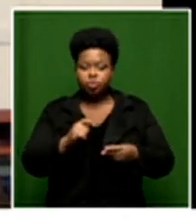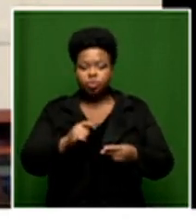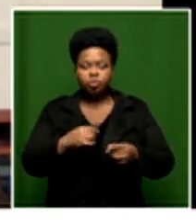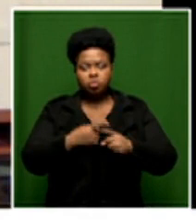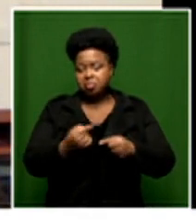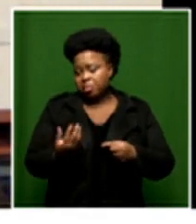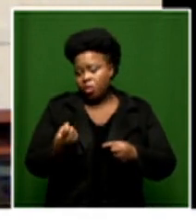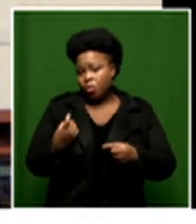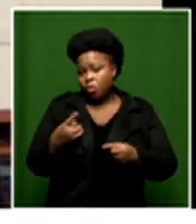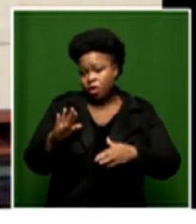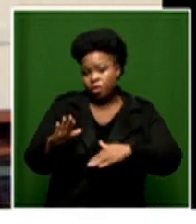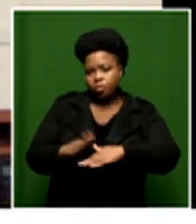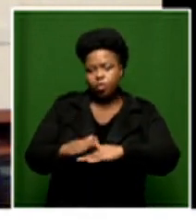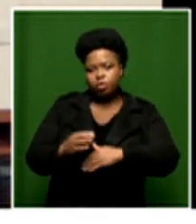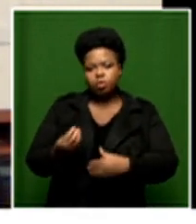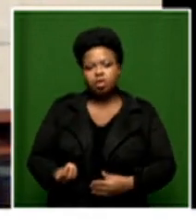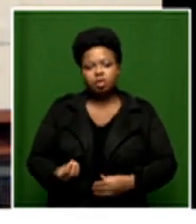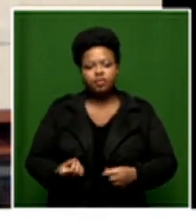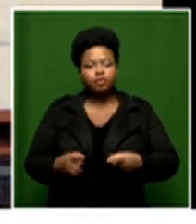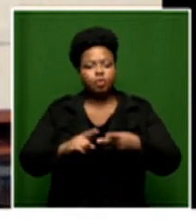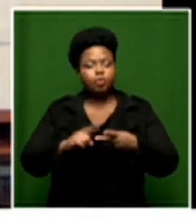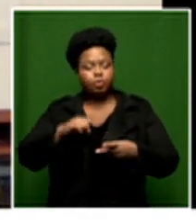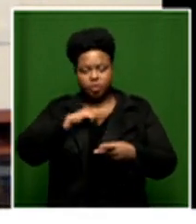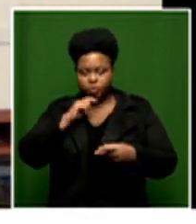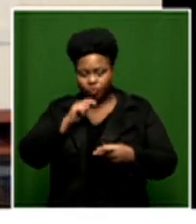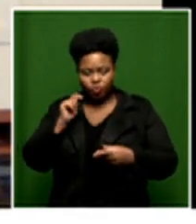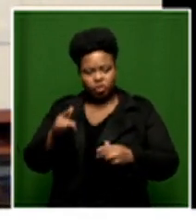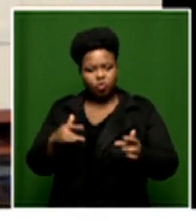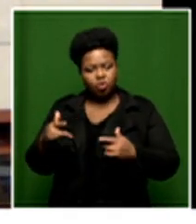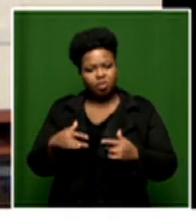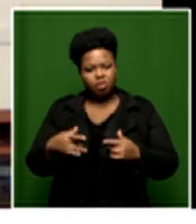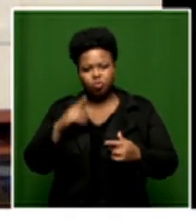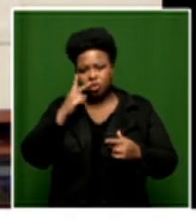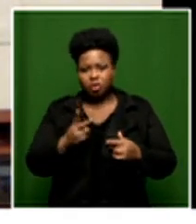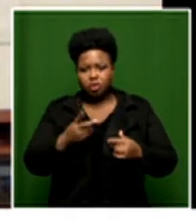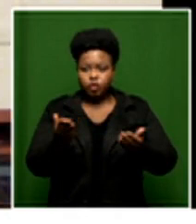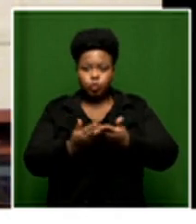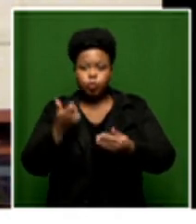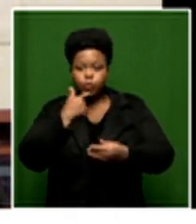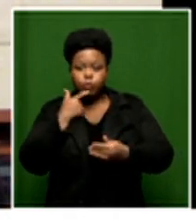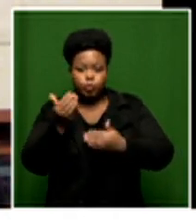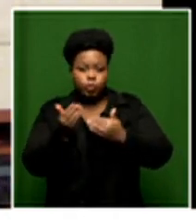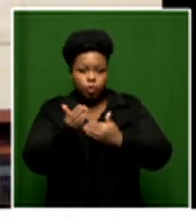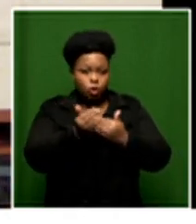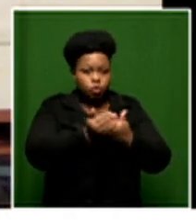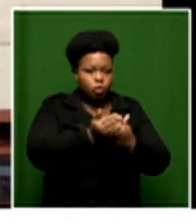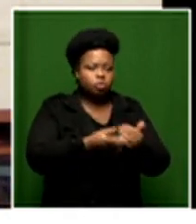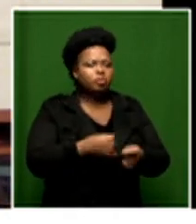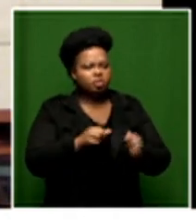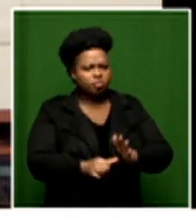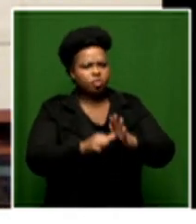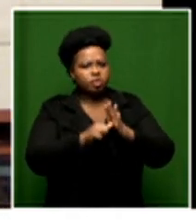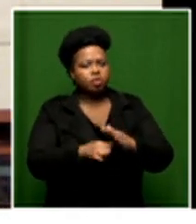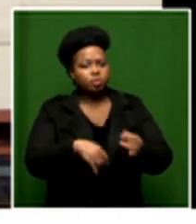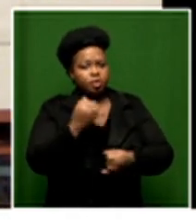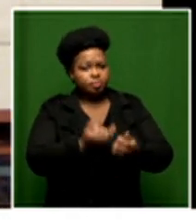about one more child uh it's a school concerning themselves with creating connections between schools in the nearby area so it's not just important that